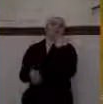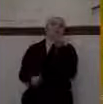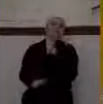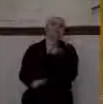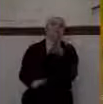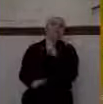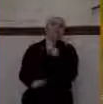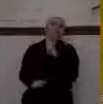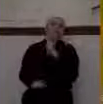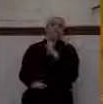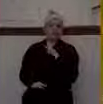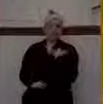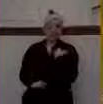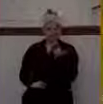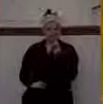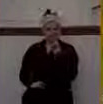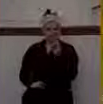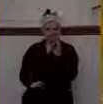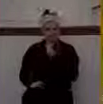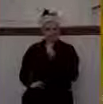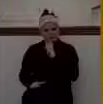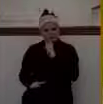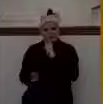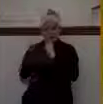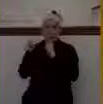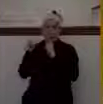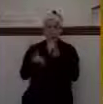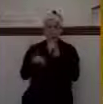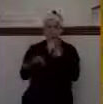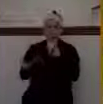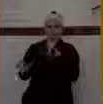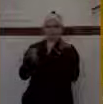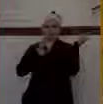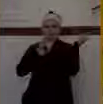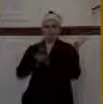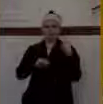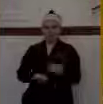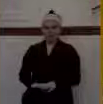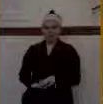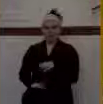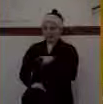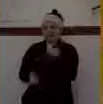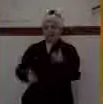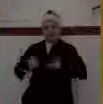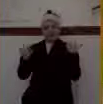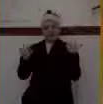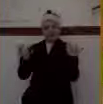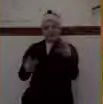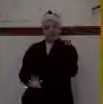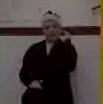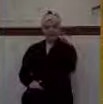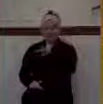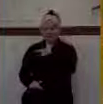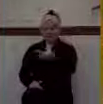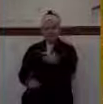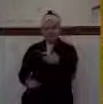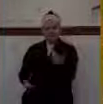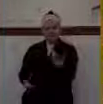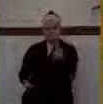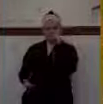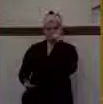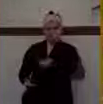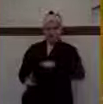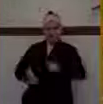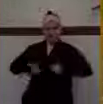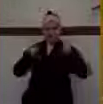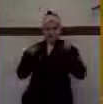But things were not great. But really what he was doing is he was kind of living a lie. Now, I want you to get this if you don't